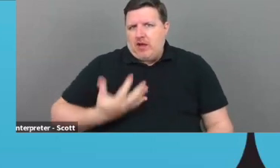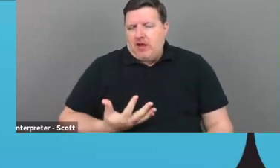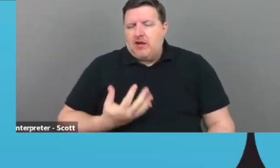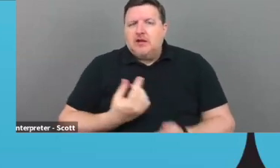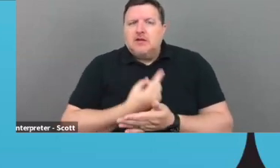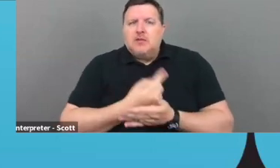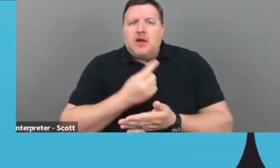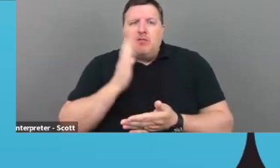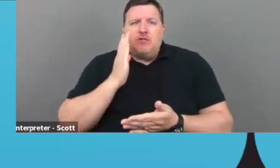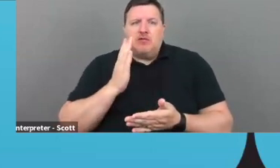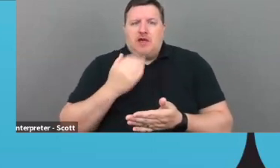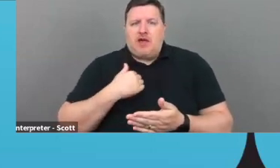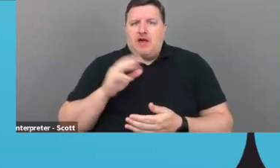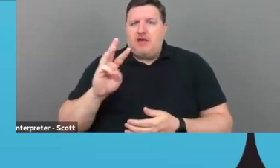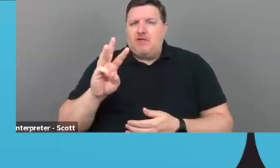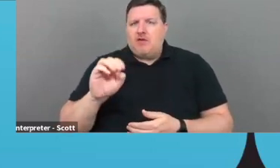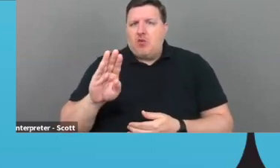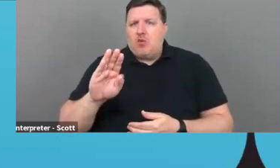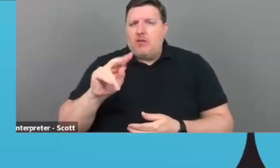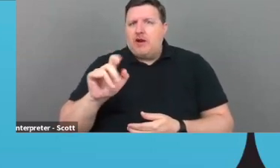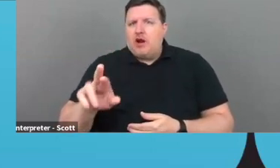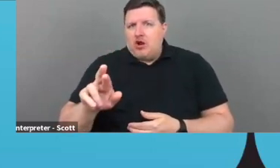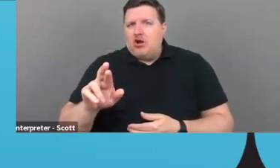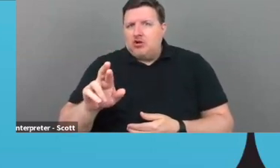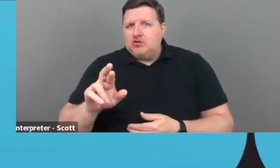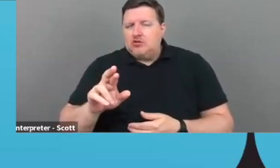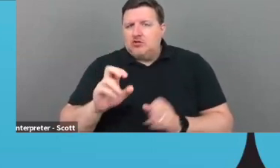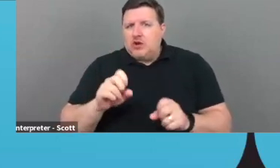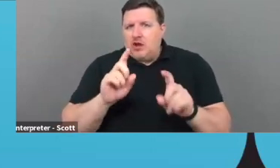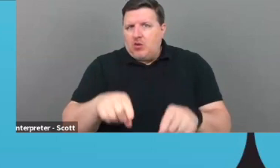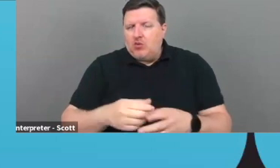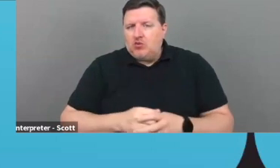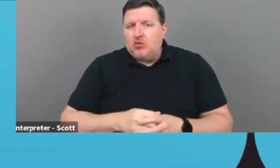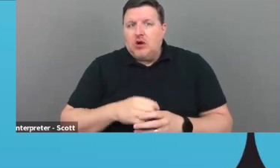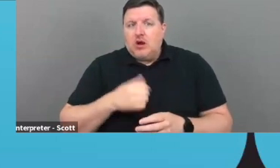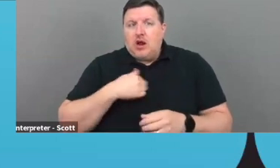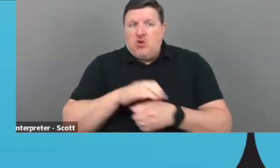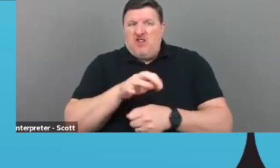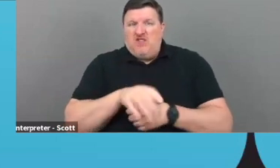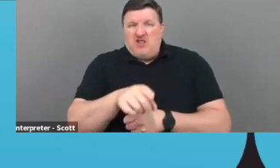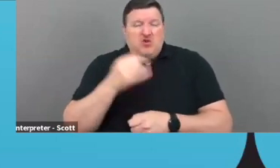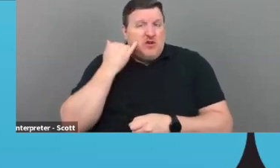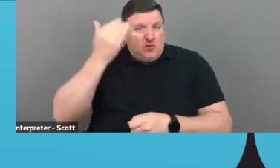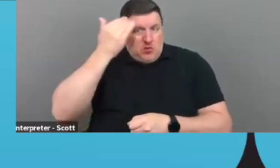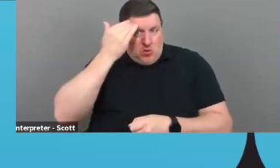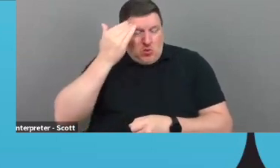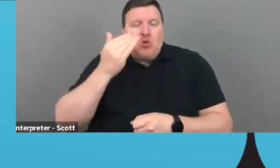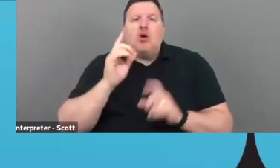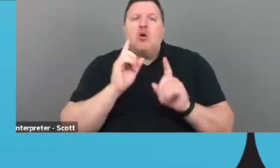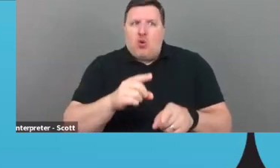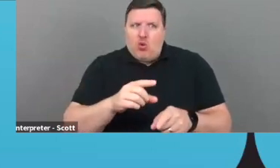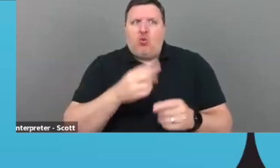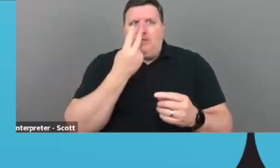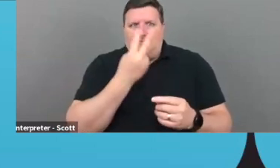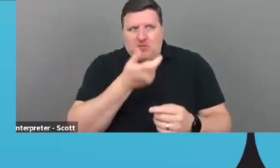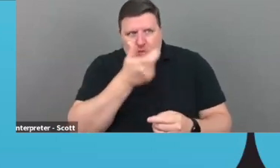have, um, webinars that you can go to. And I advise, even if you know the organization, go to the webinar just so you